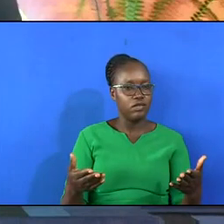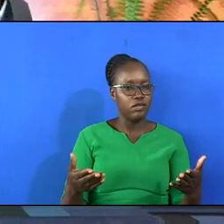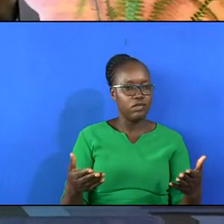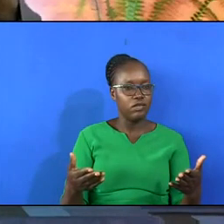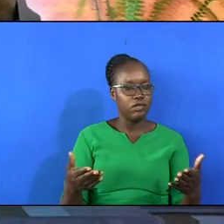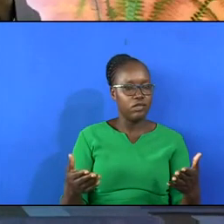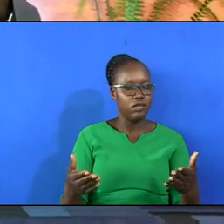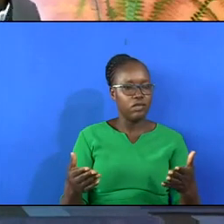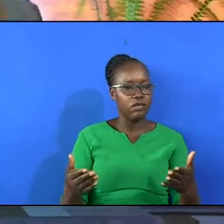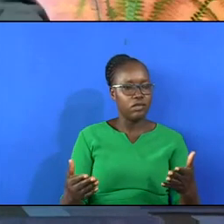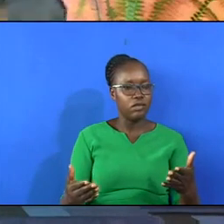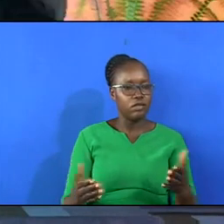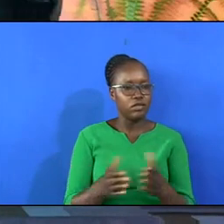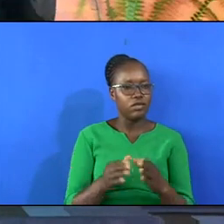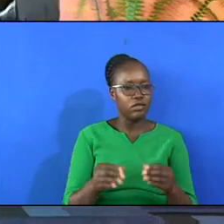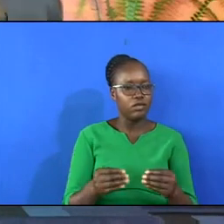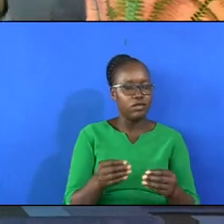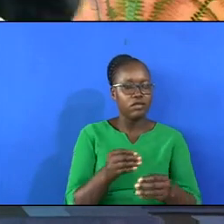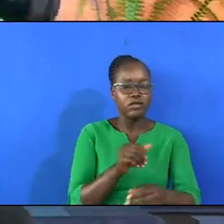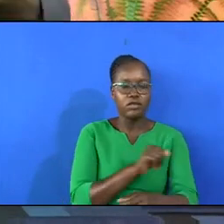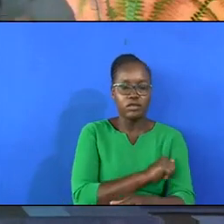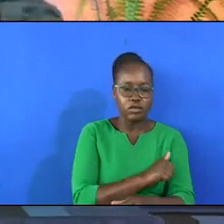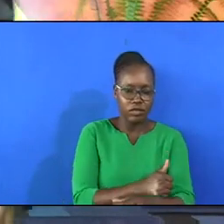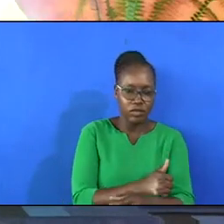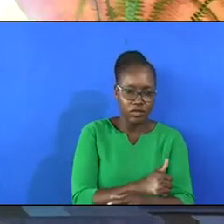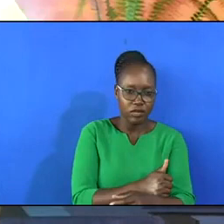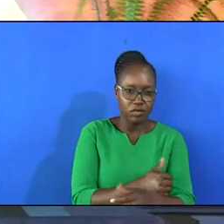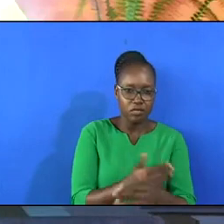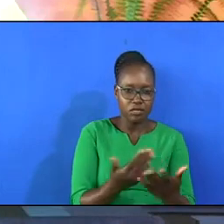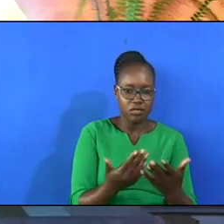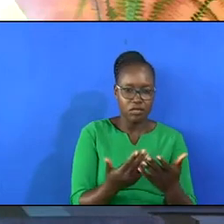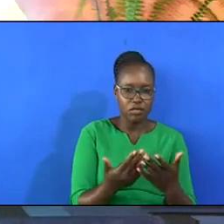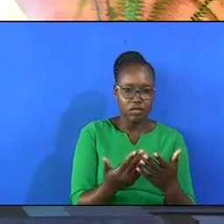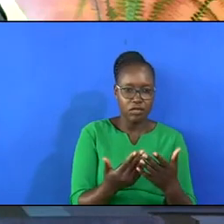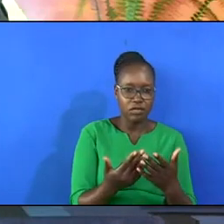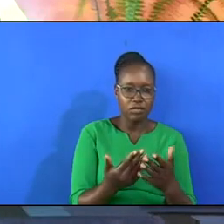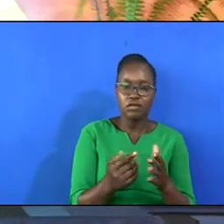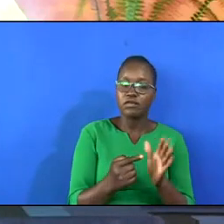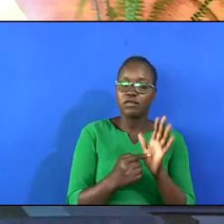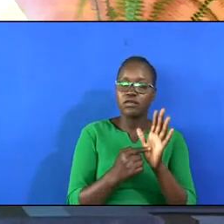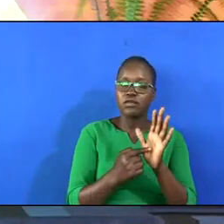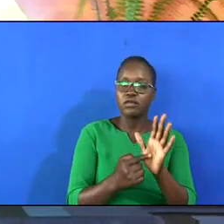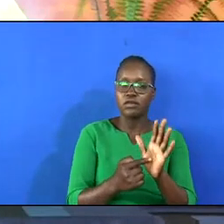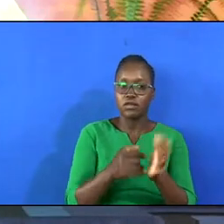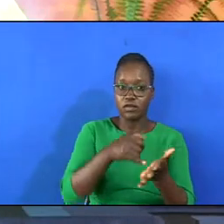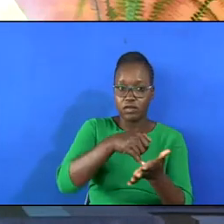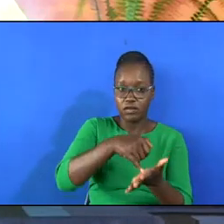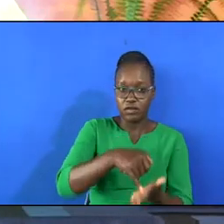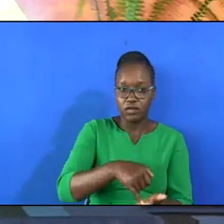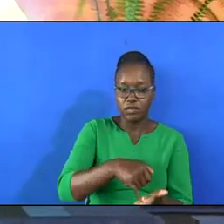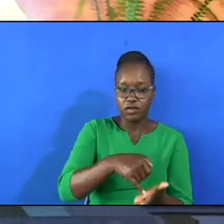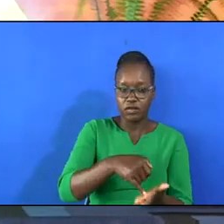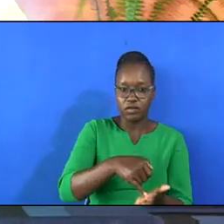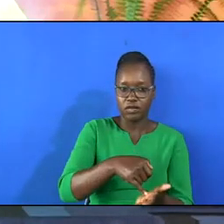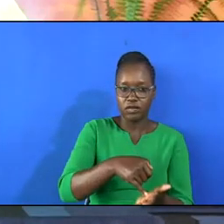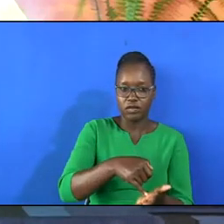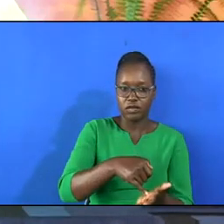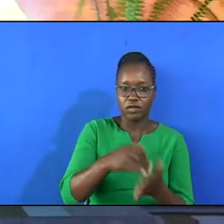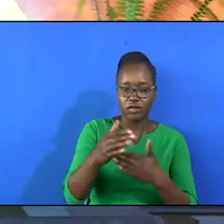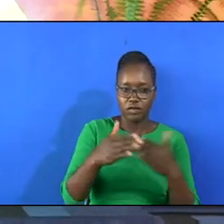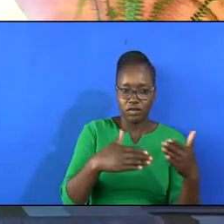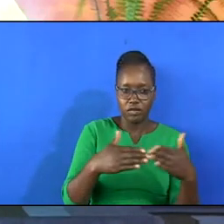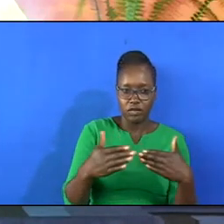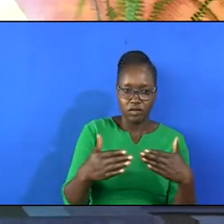authenticate or vindicate the one giving it. Simeon means a